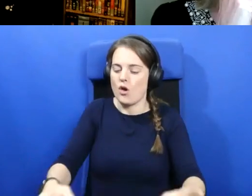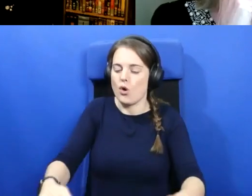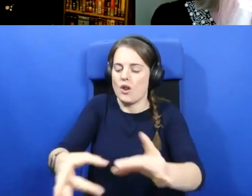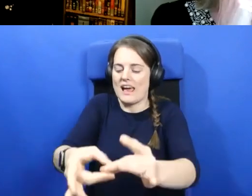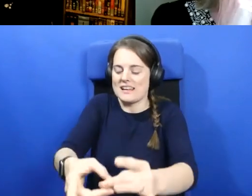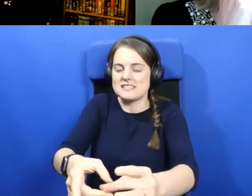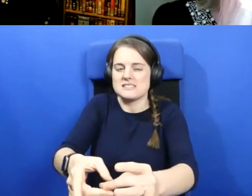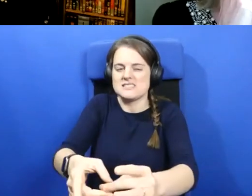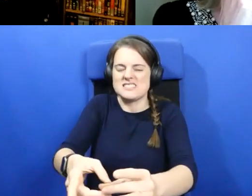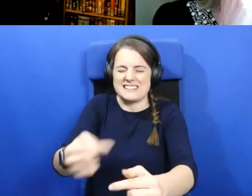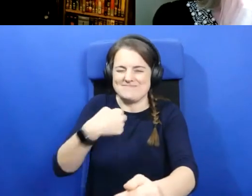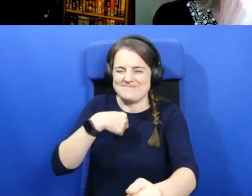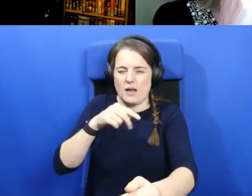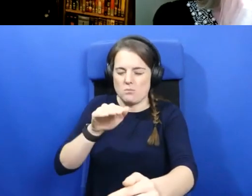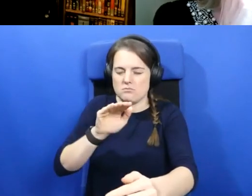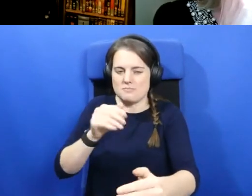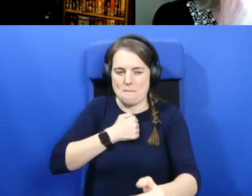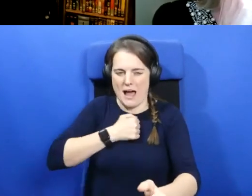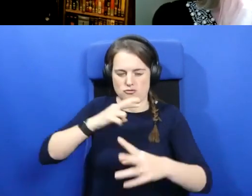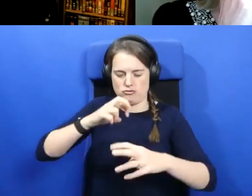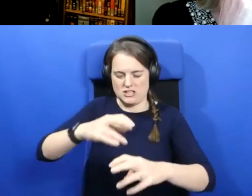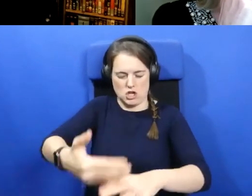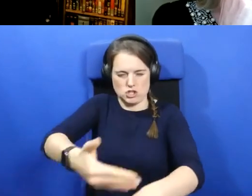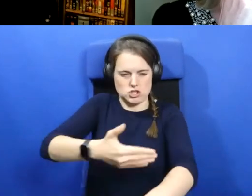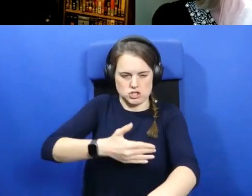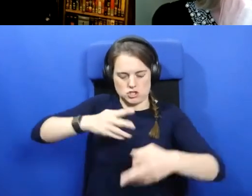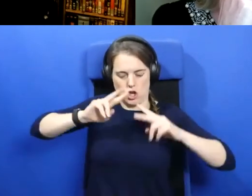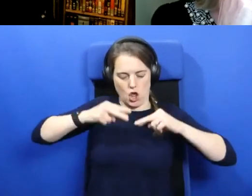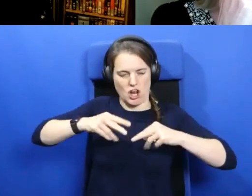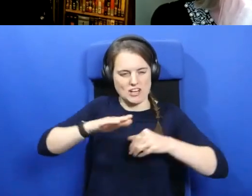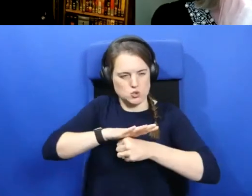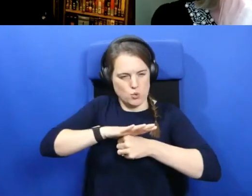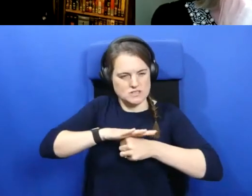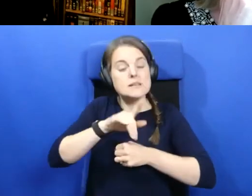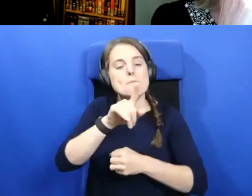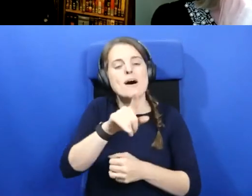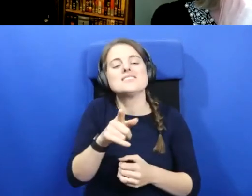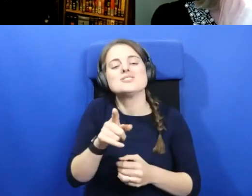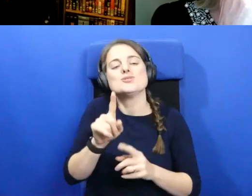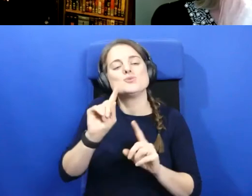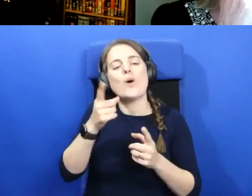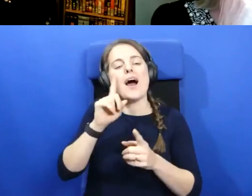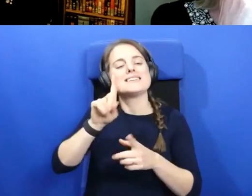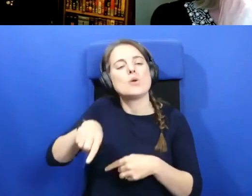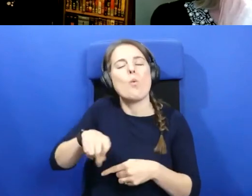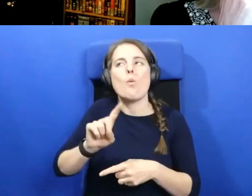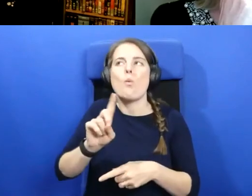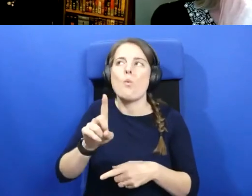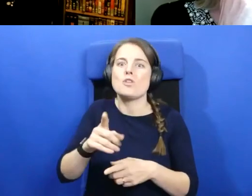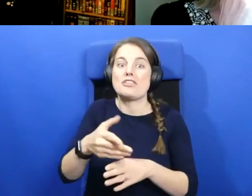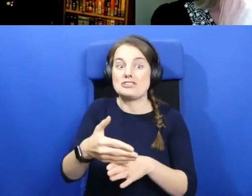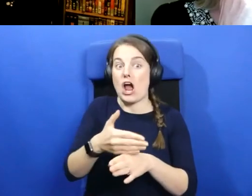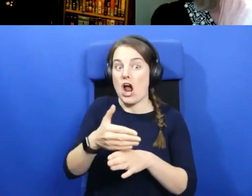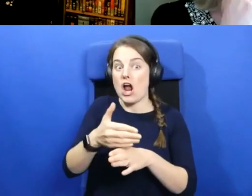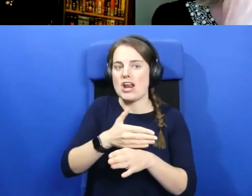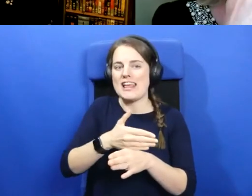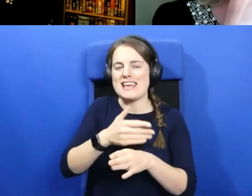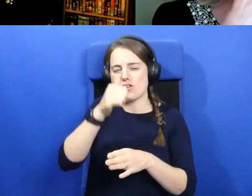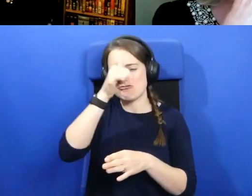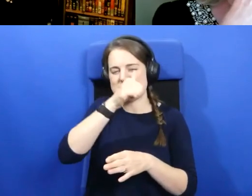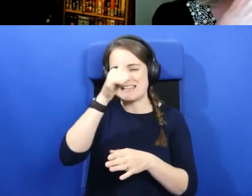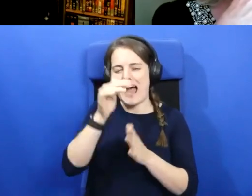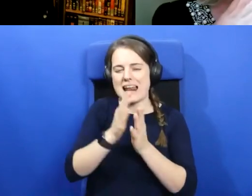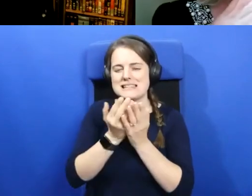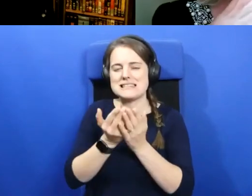You know, and there's no, there's no getting away from the fact that there's also probably a lot of early Christianity in Picland as well.